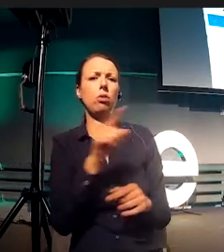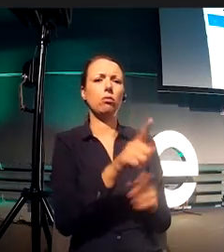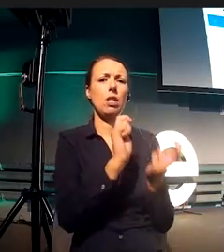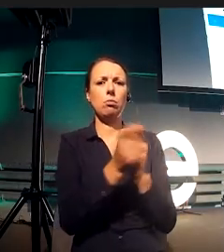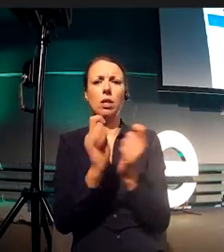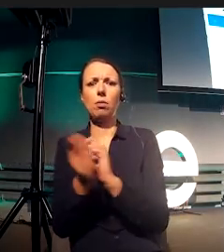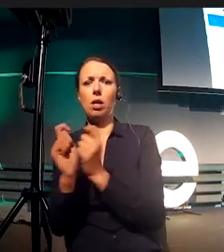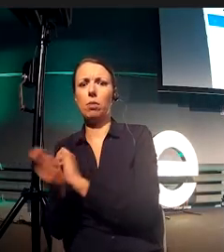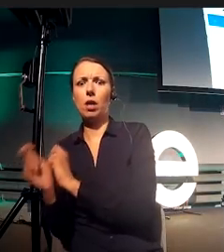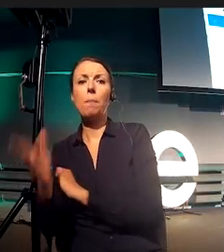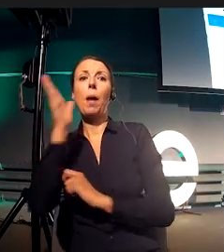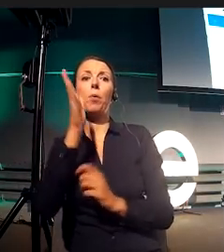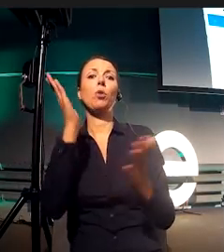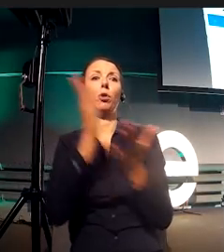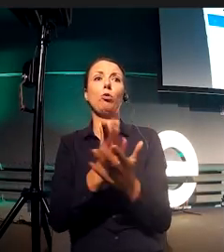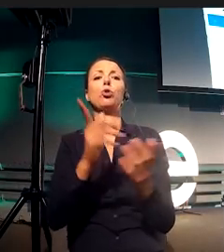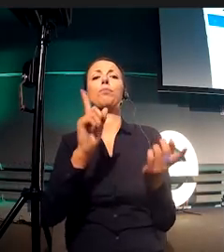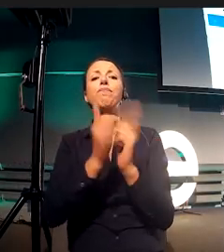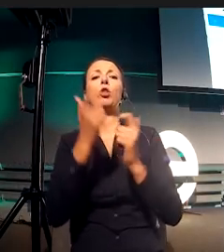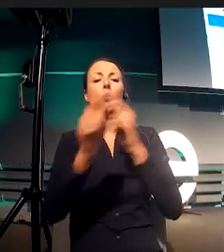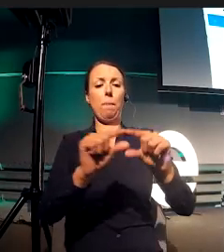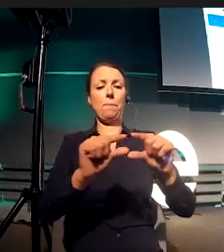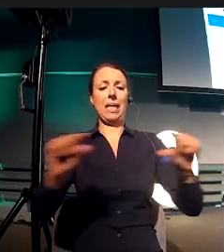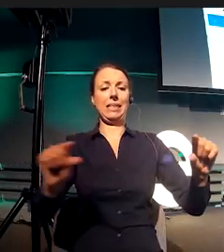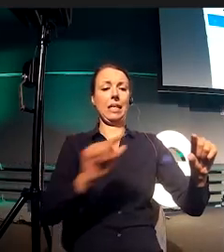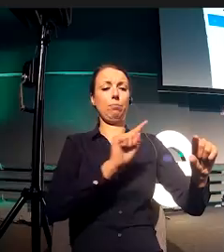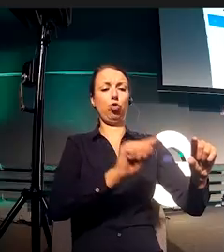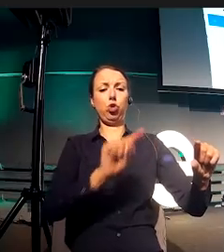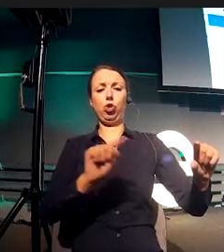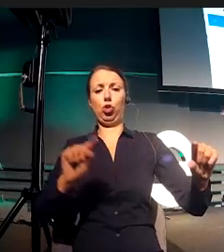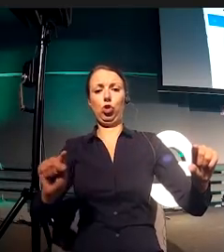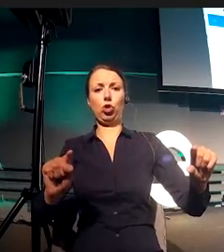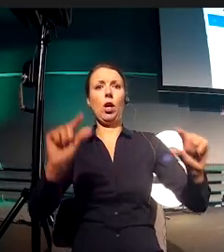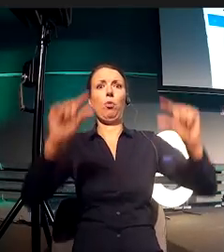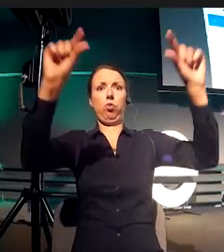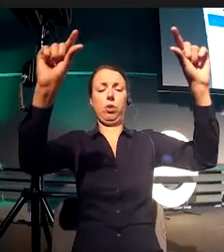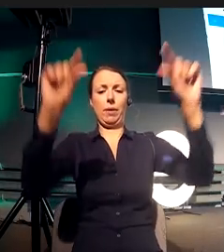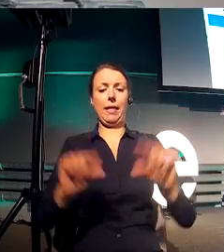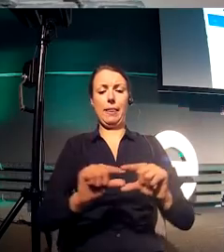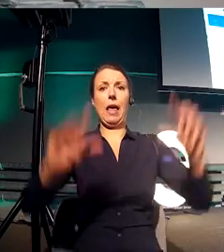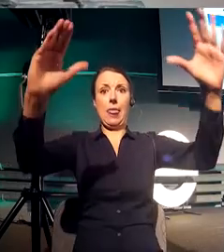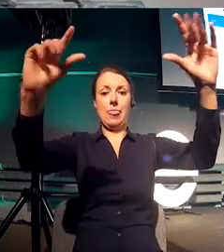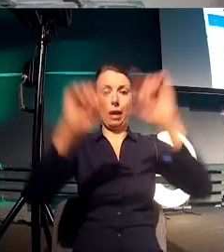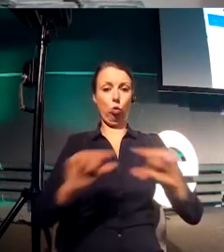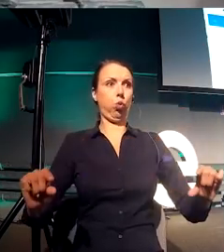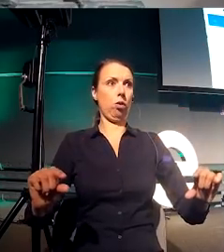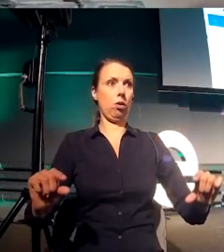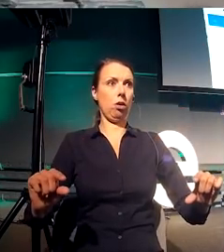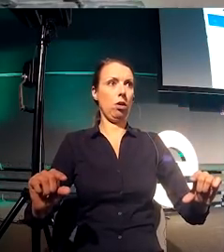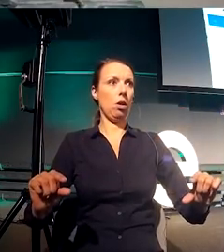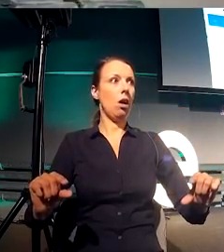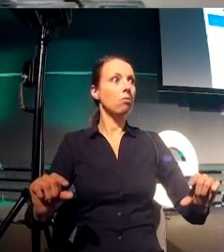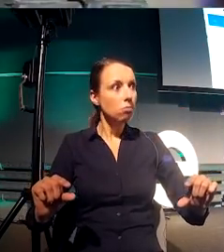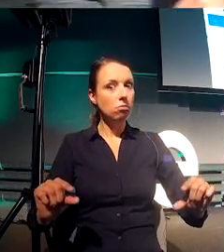difference of people jumping between the different tabs. So, we're working really hard to make all these information for the